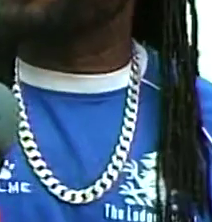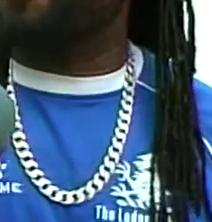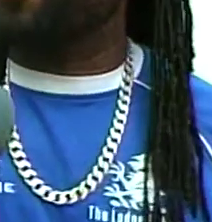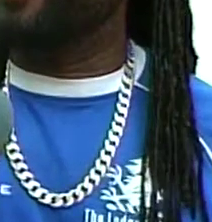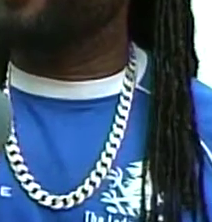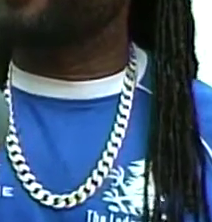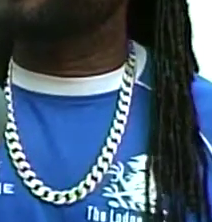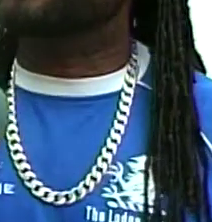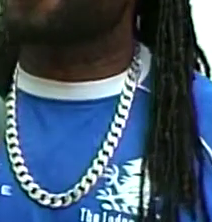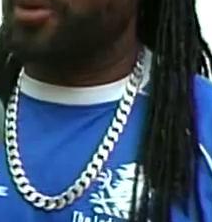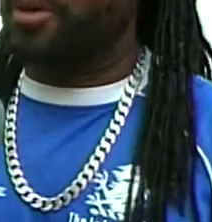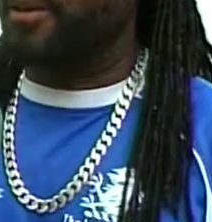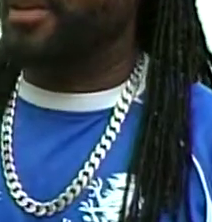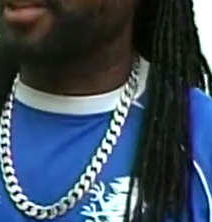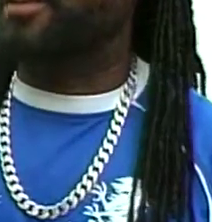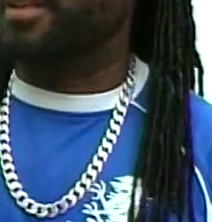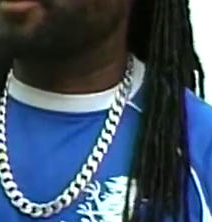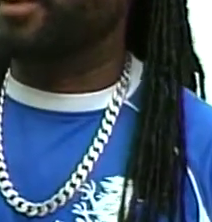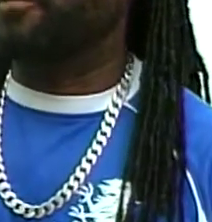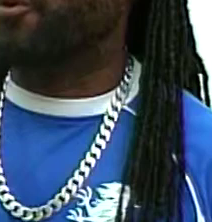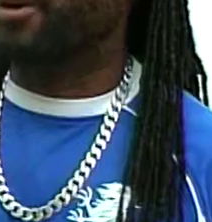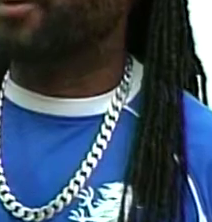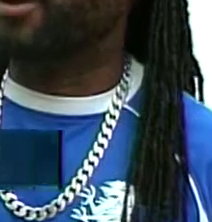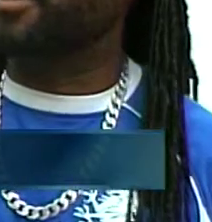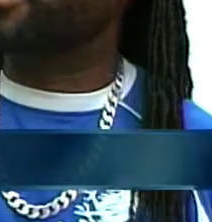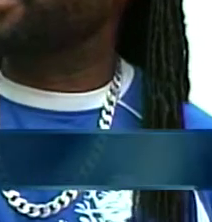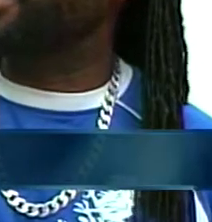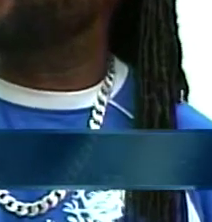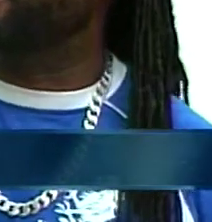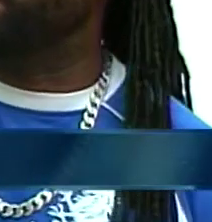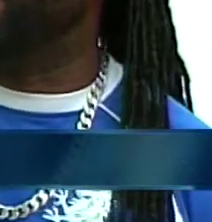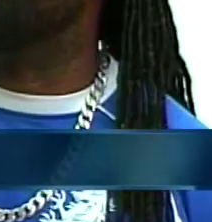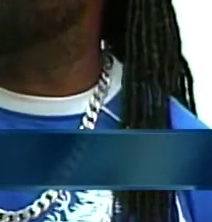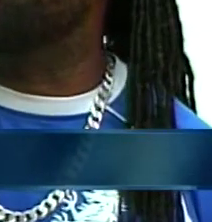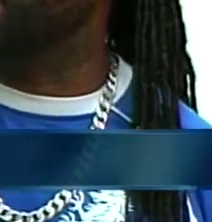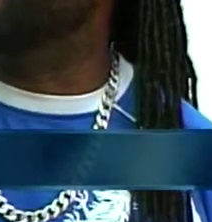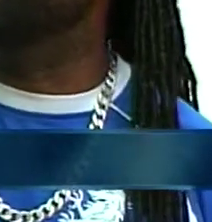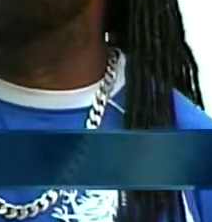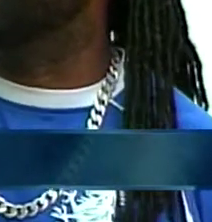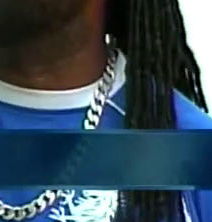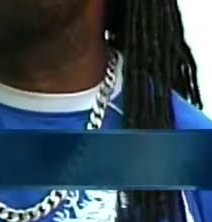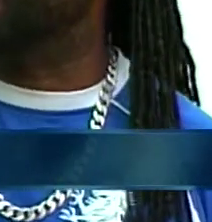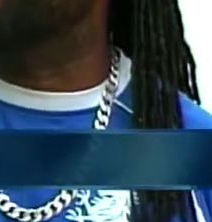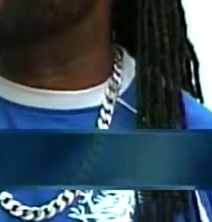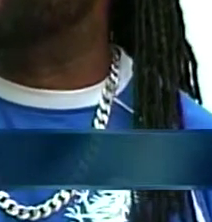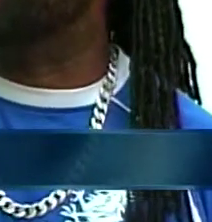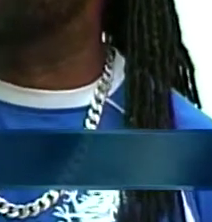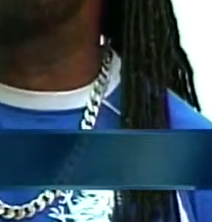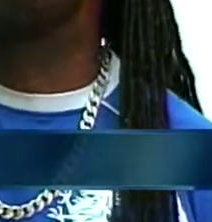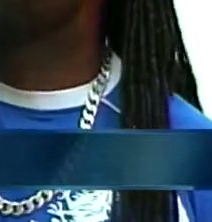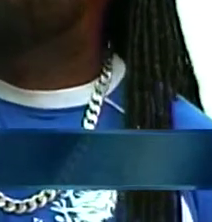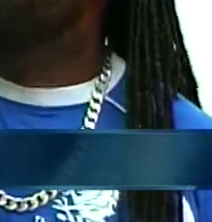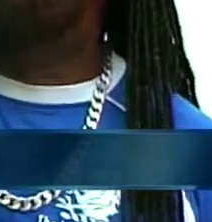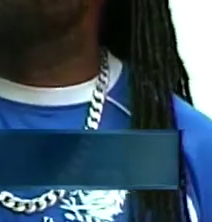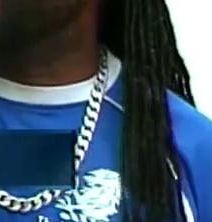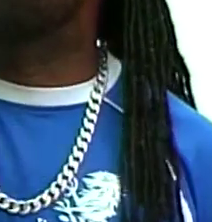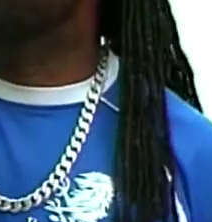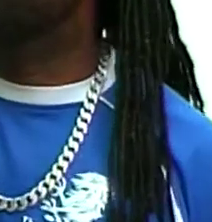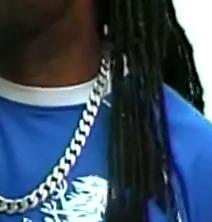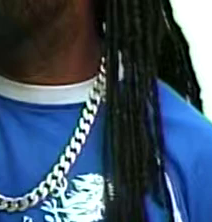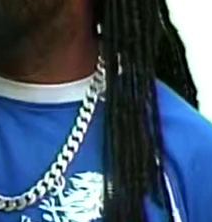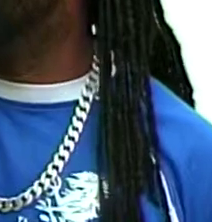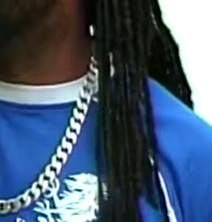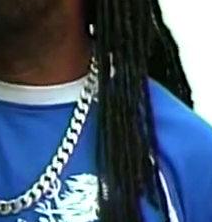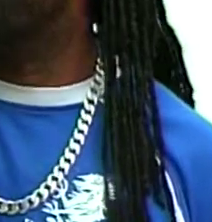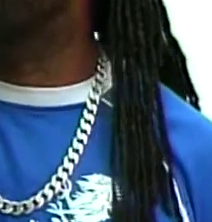Academics are important. Sports are just as equally as important because there's a lot of discipline that goes on through sports. This school has